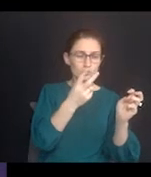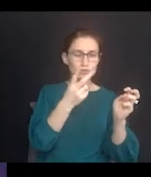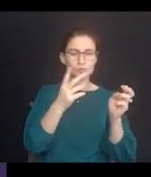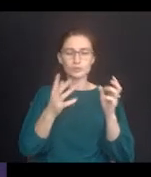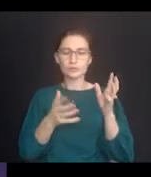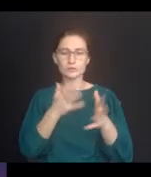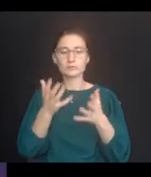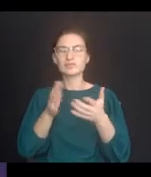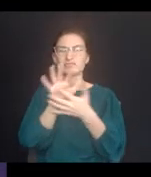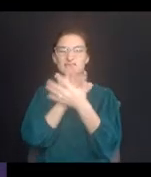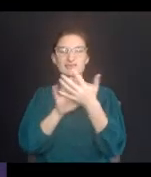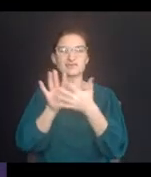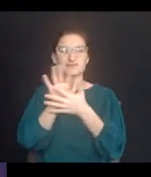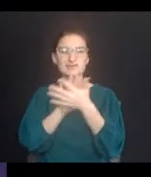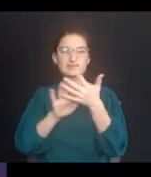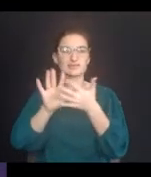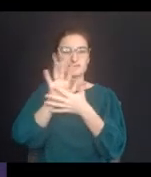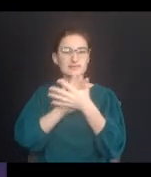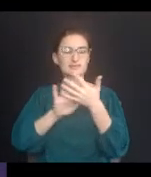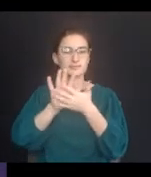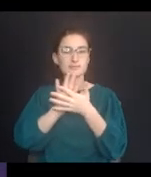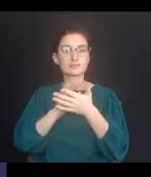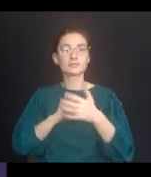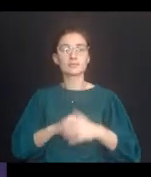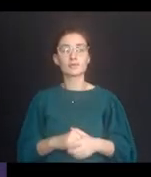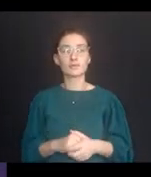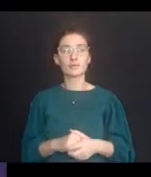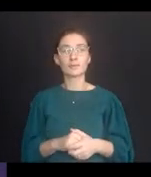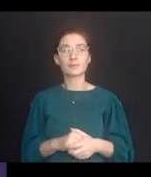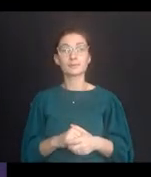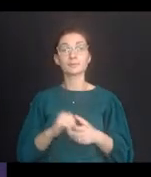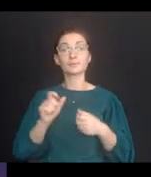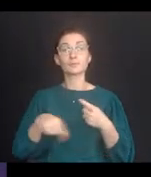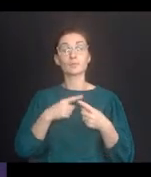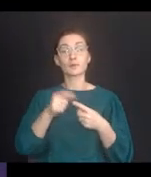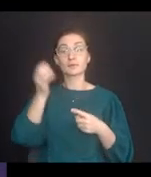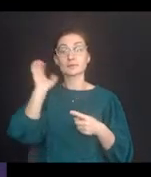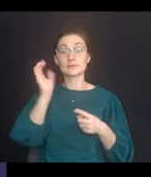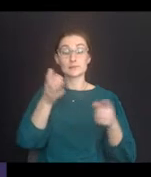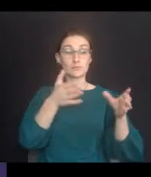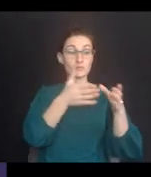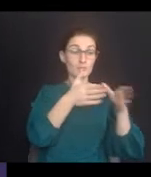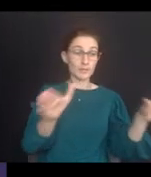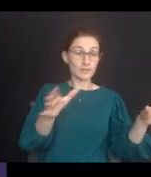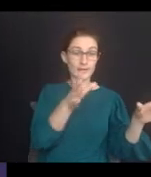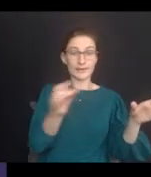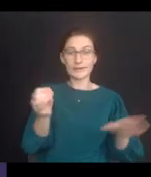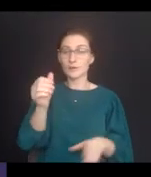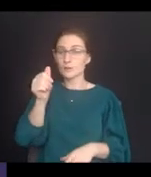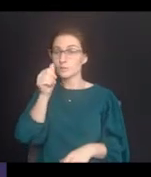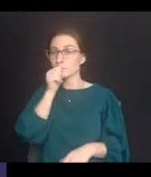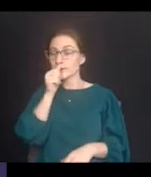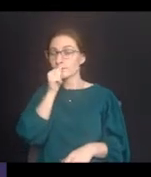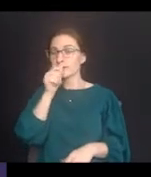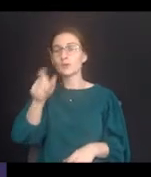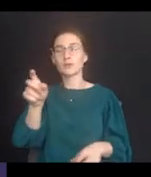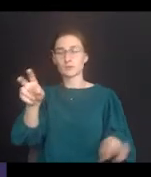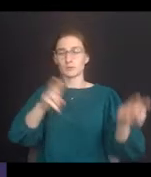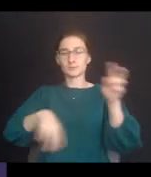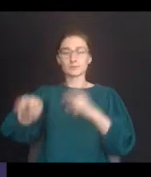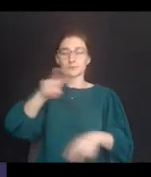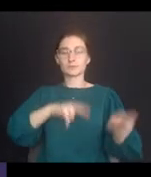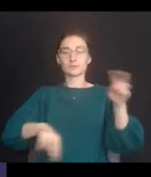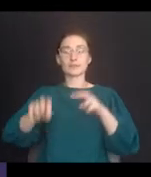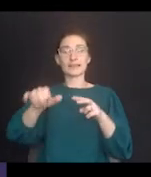is not always clear. So where an entity appears to have both public and private features, it is necessary to